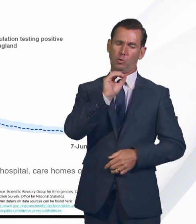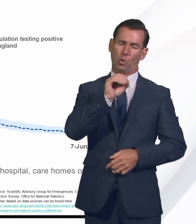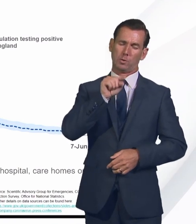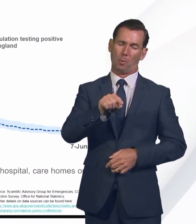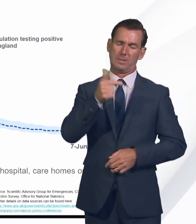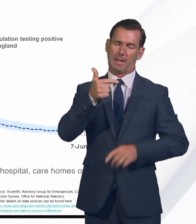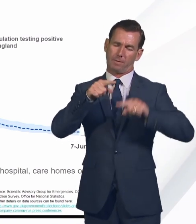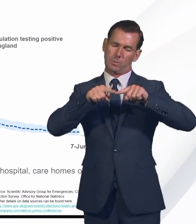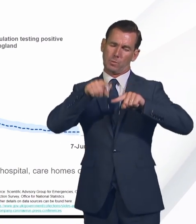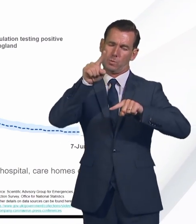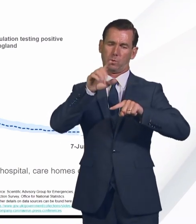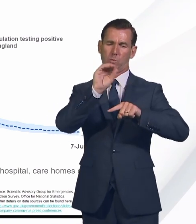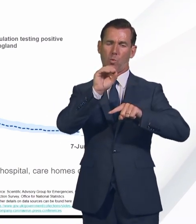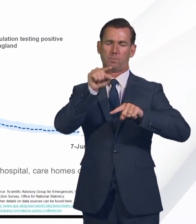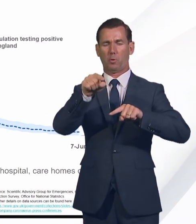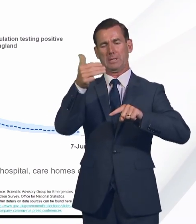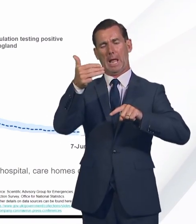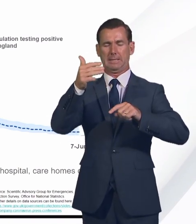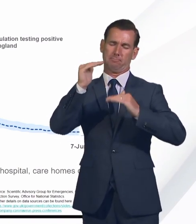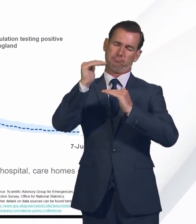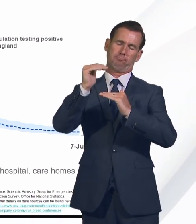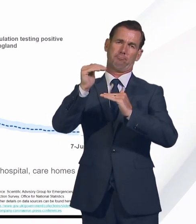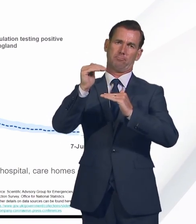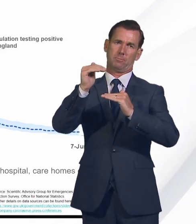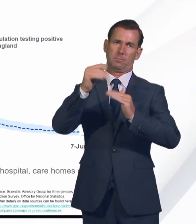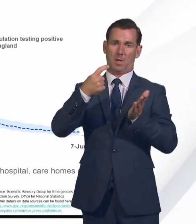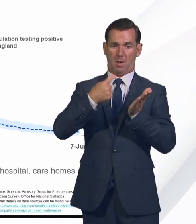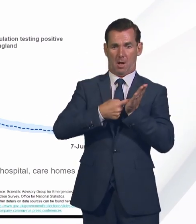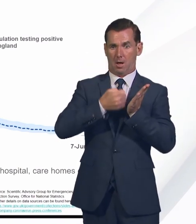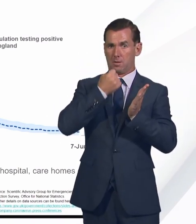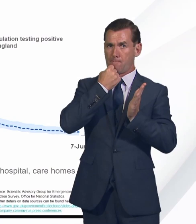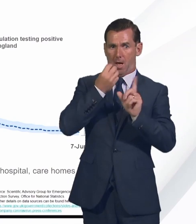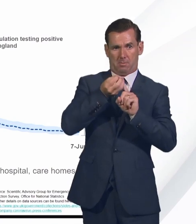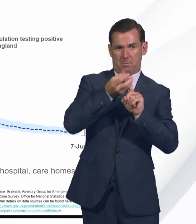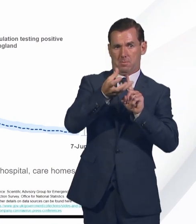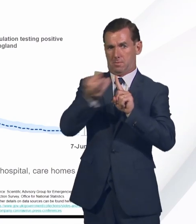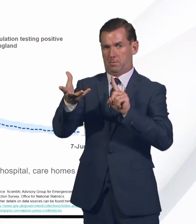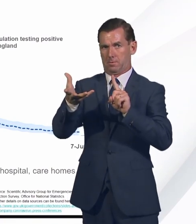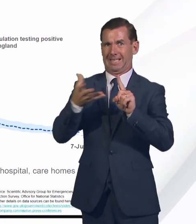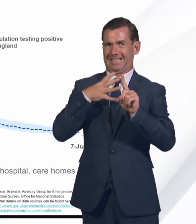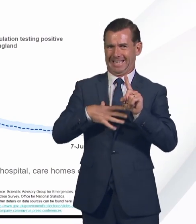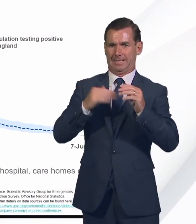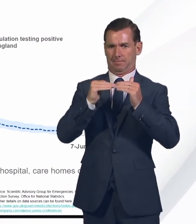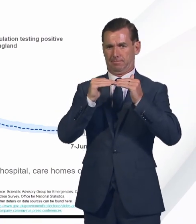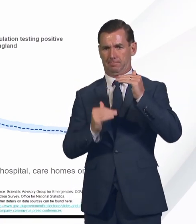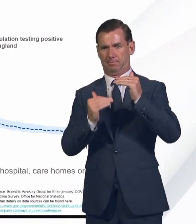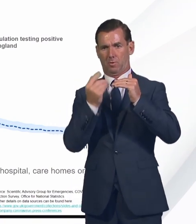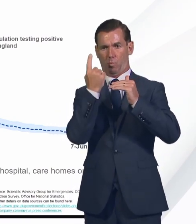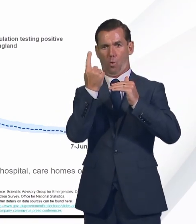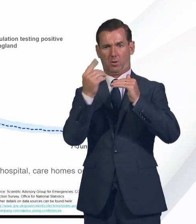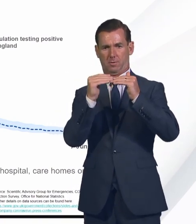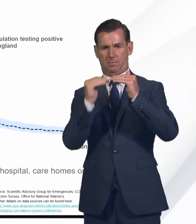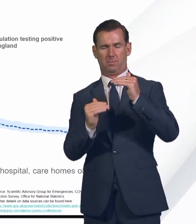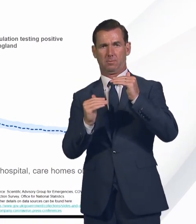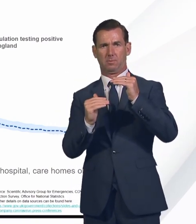to 0.9. We want to keep the R-rate number below 1 and R, of course, is the average number of